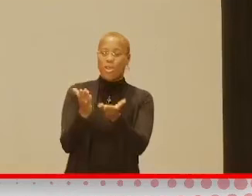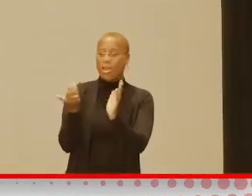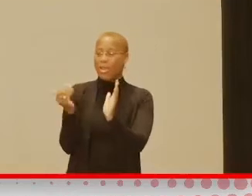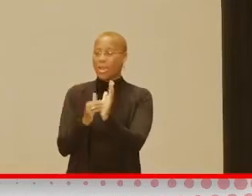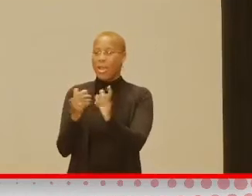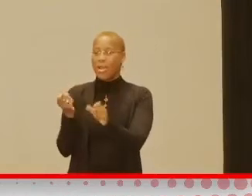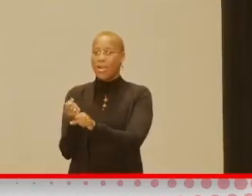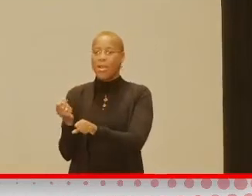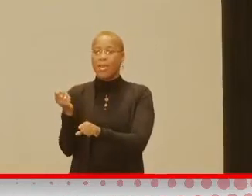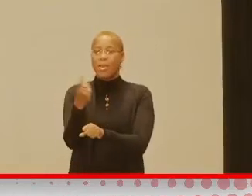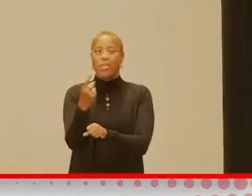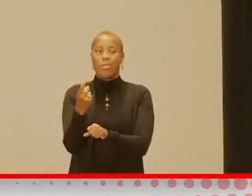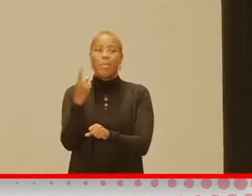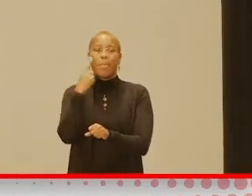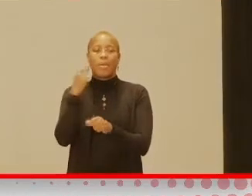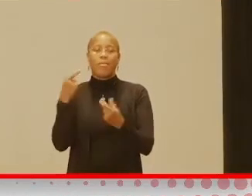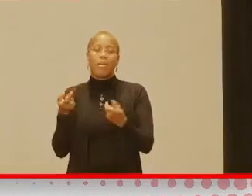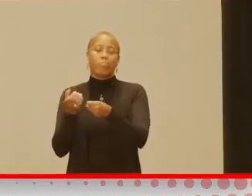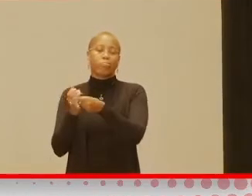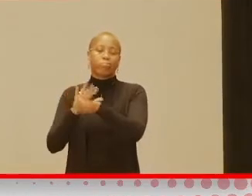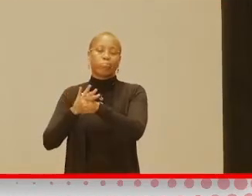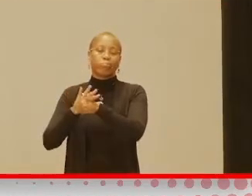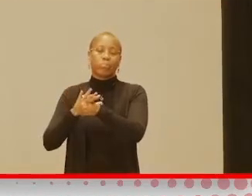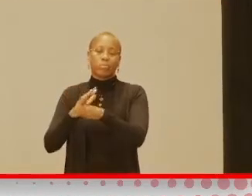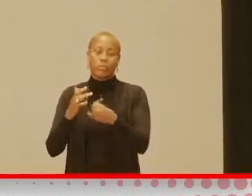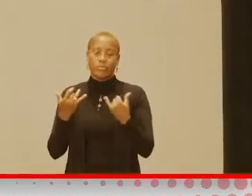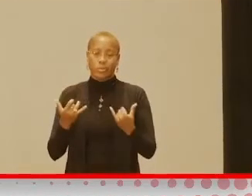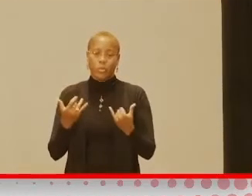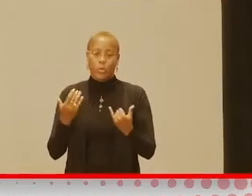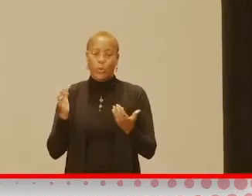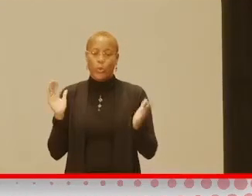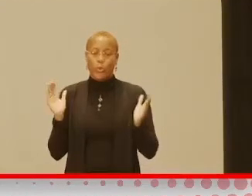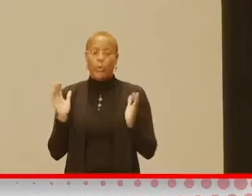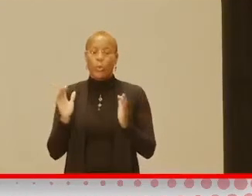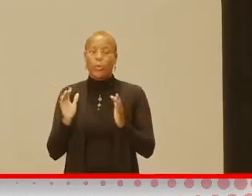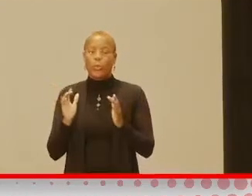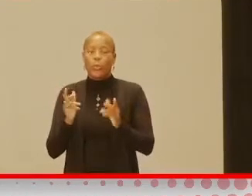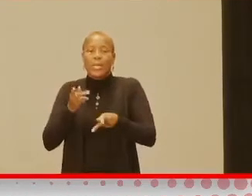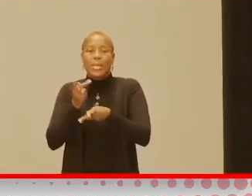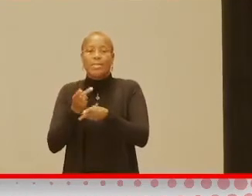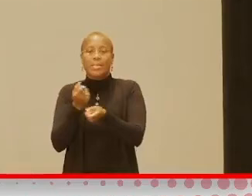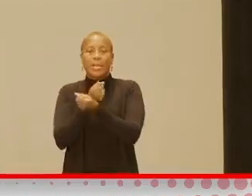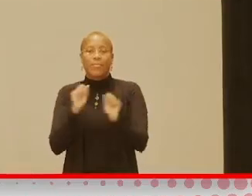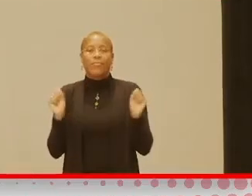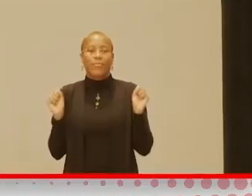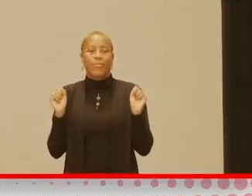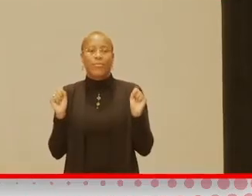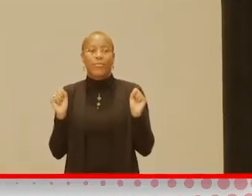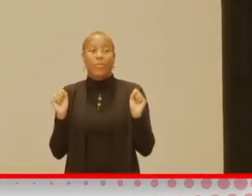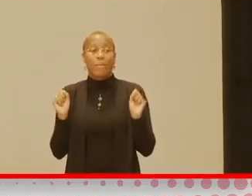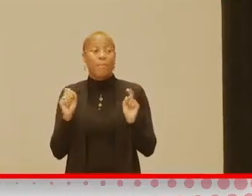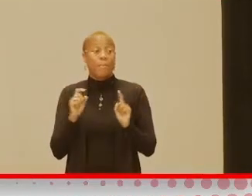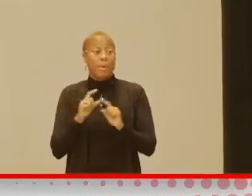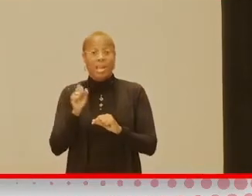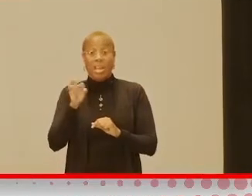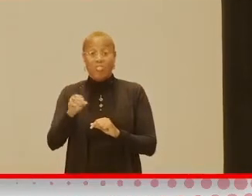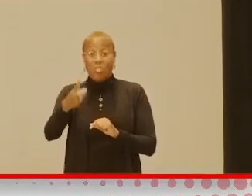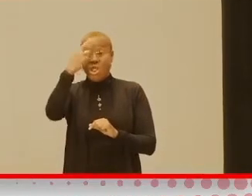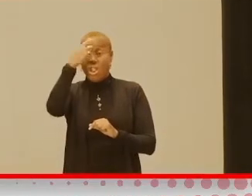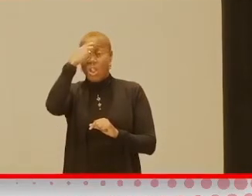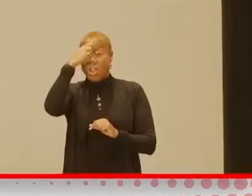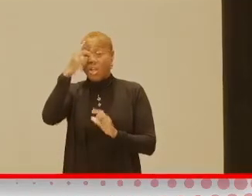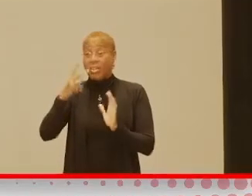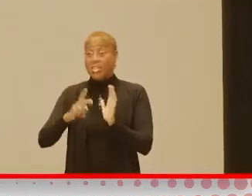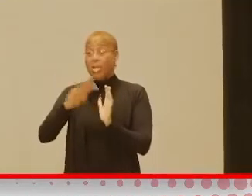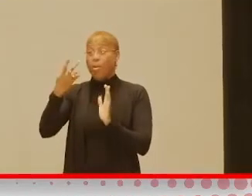year. But because of the pandemic this year, we're keeping everybody safe. So, but yes, if you think there's a double